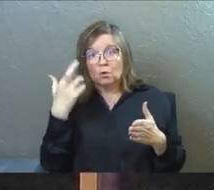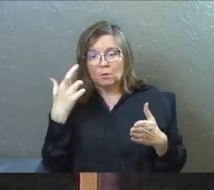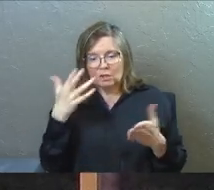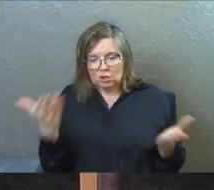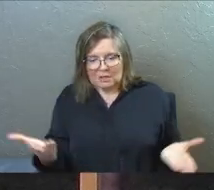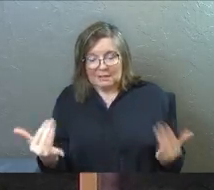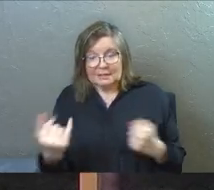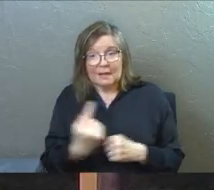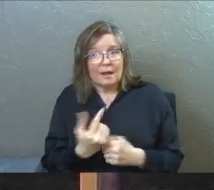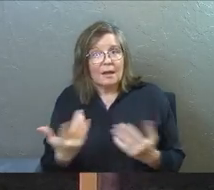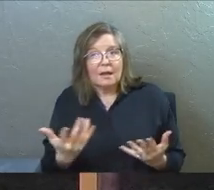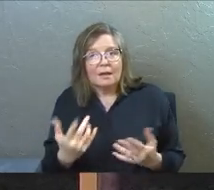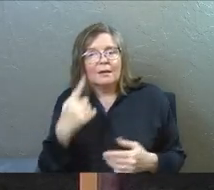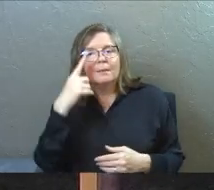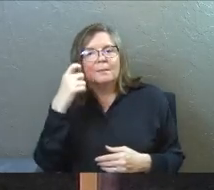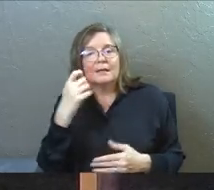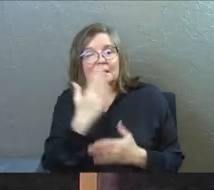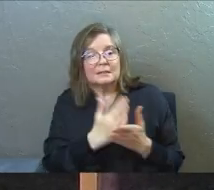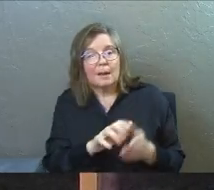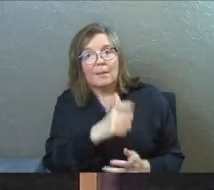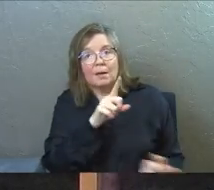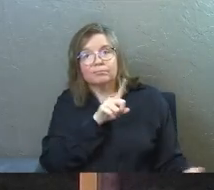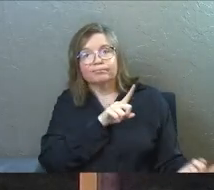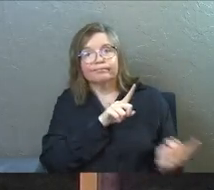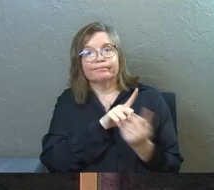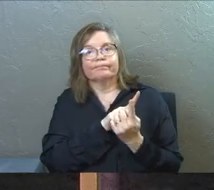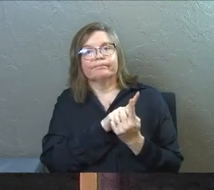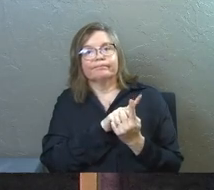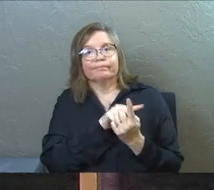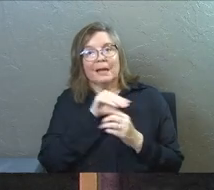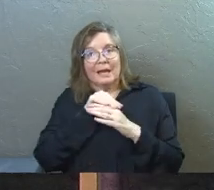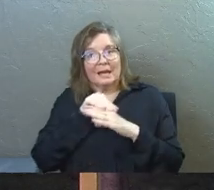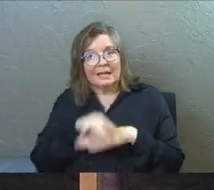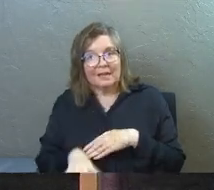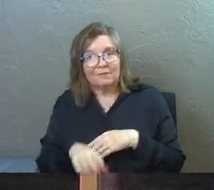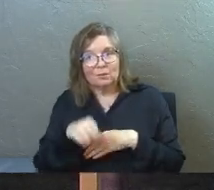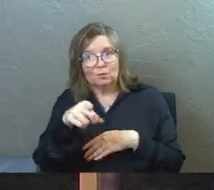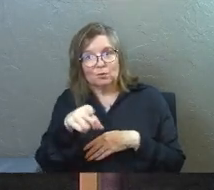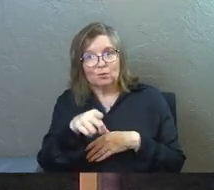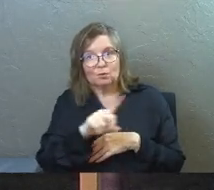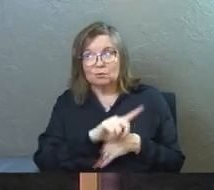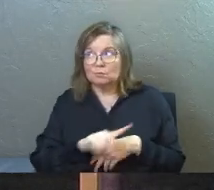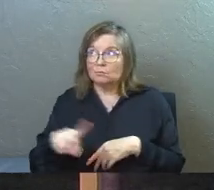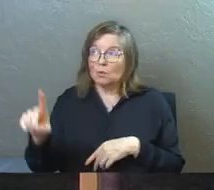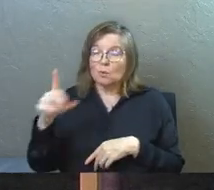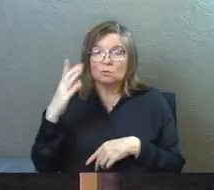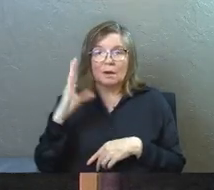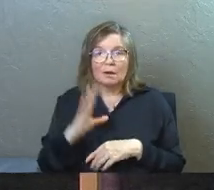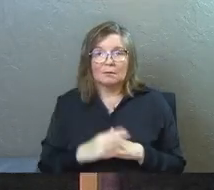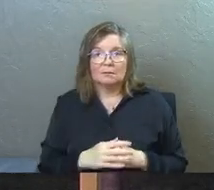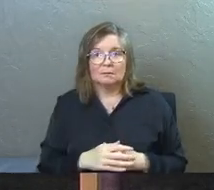reason that you're here today is because somebody influenced you to go to God.